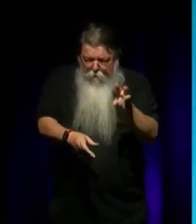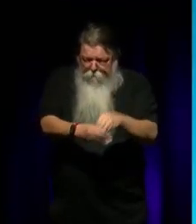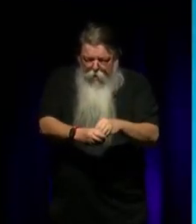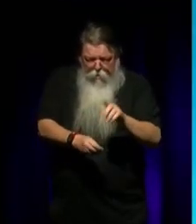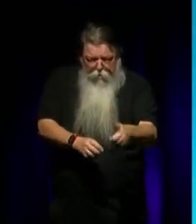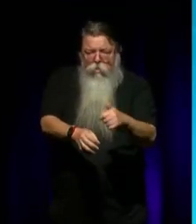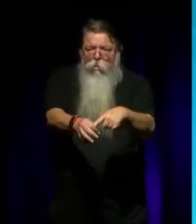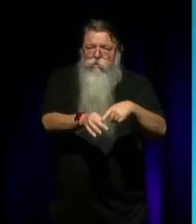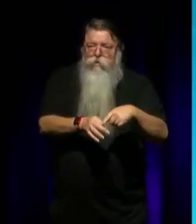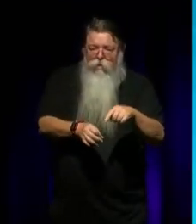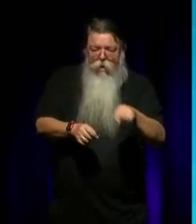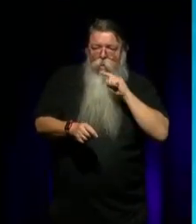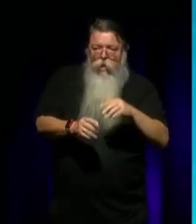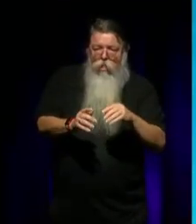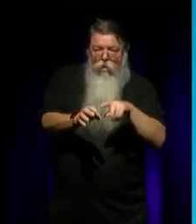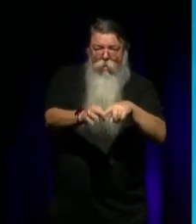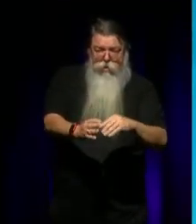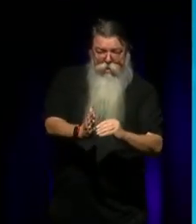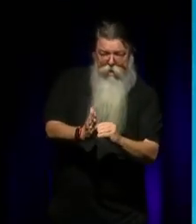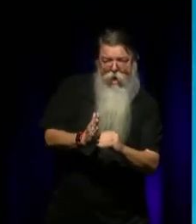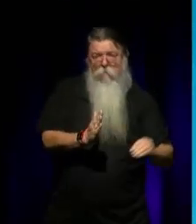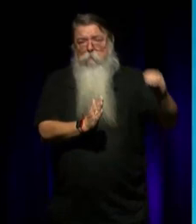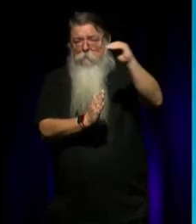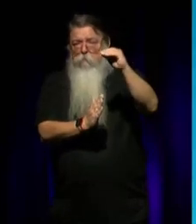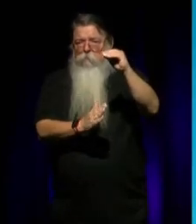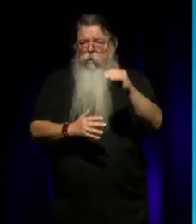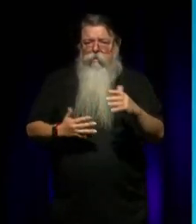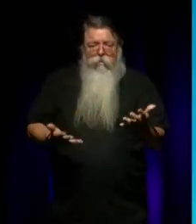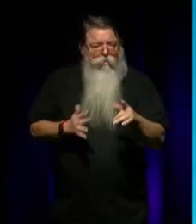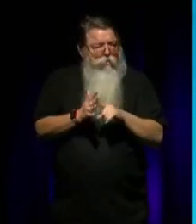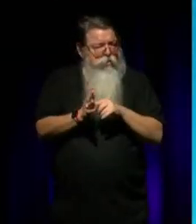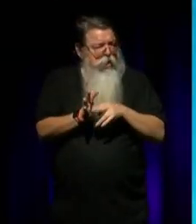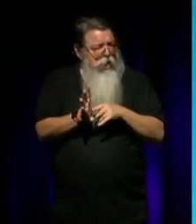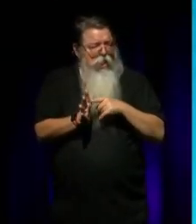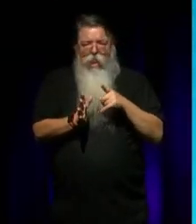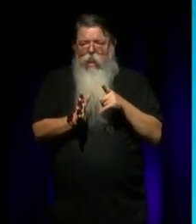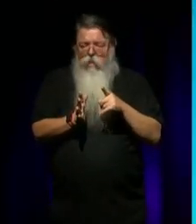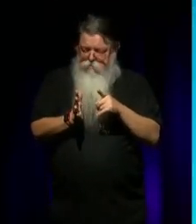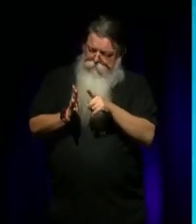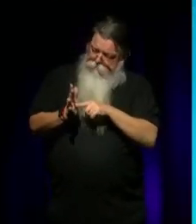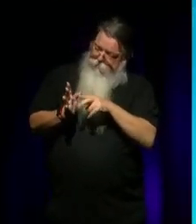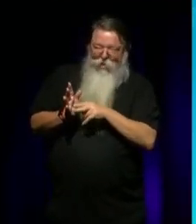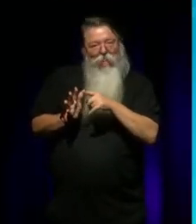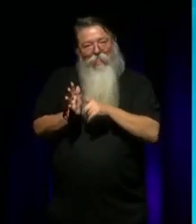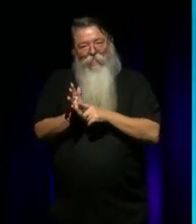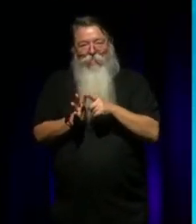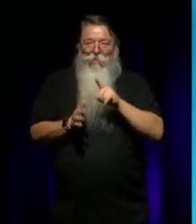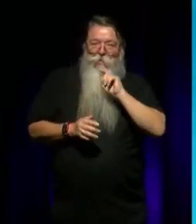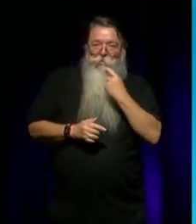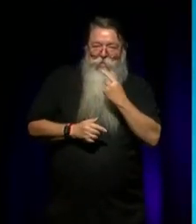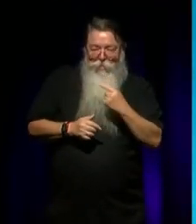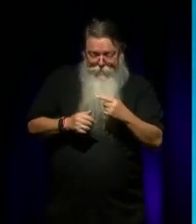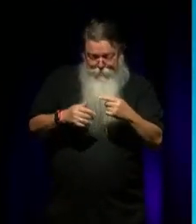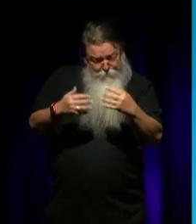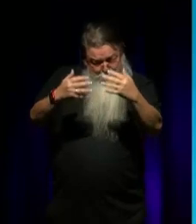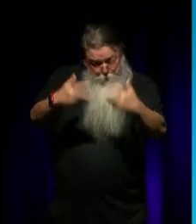out. Janelle will do her best to get to as many questions as possible. If you experience connection issues on our website, head over to